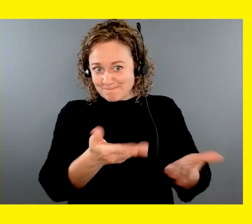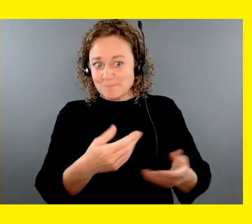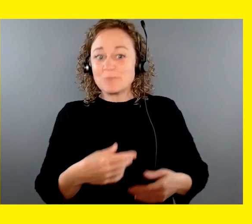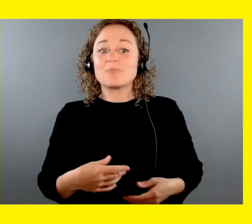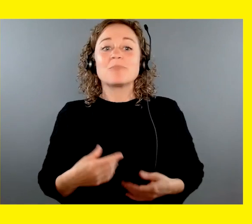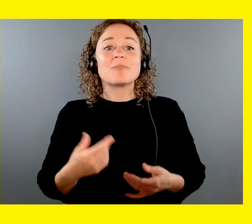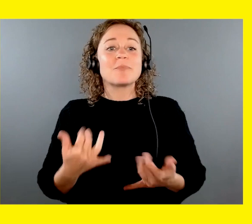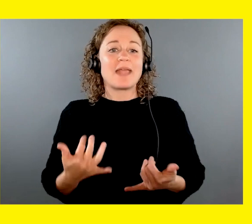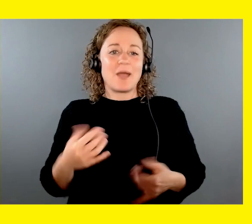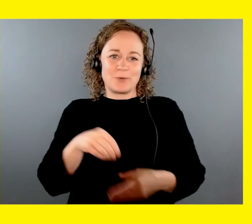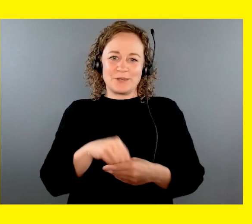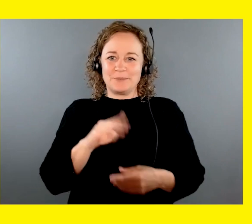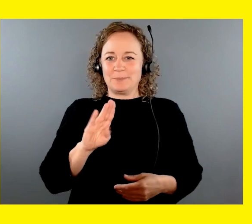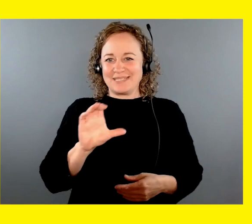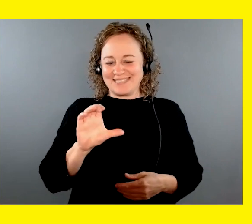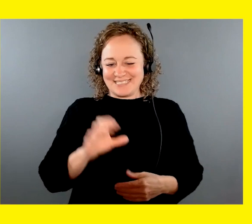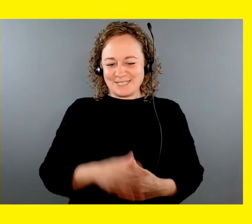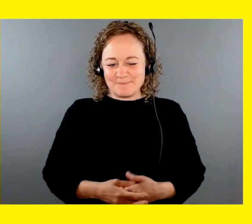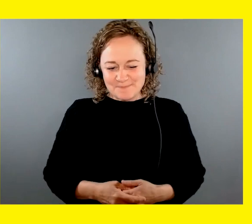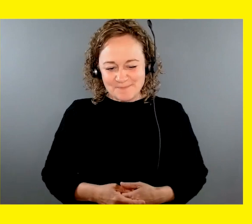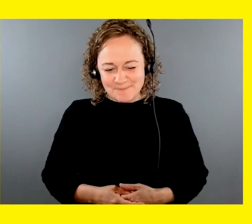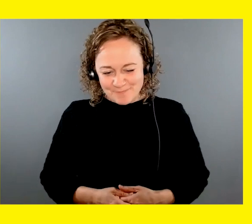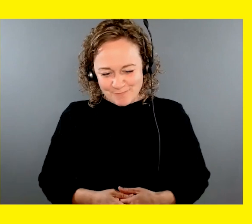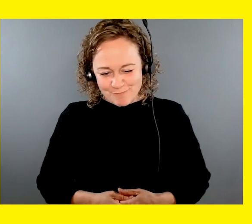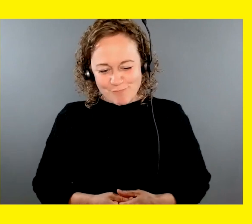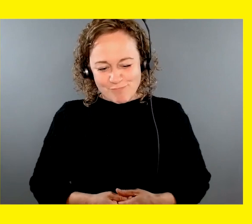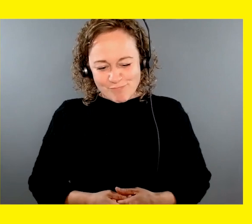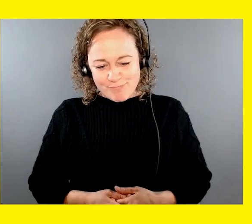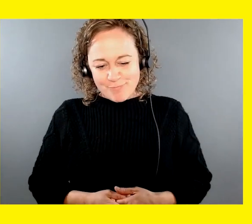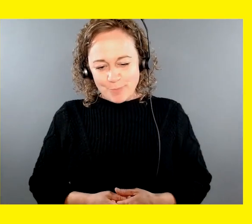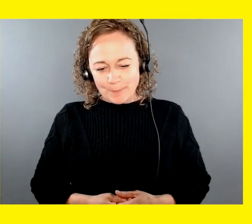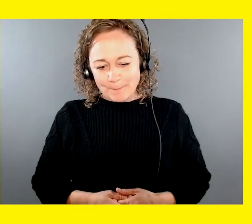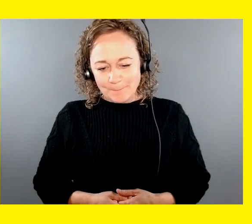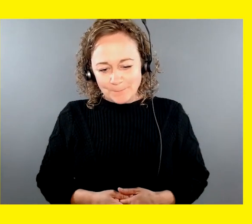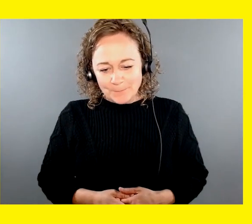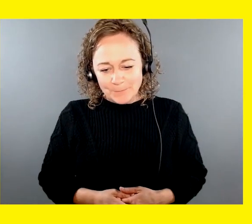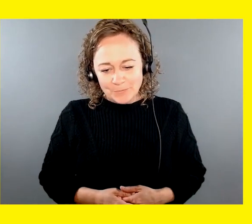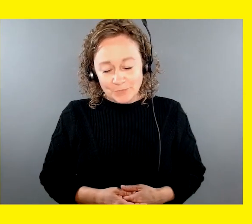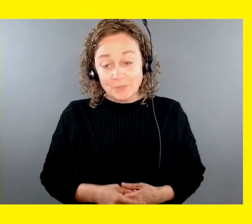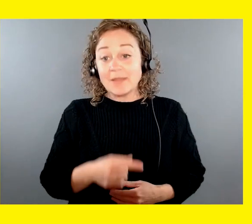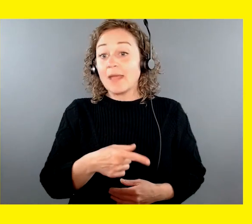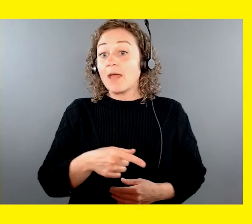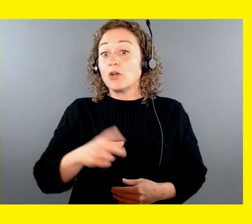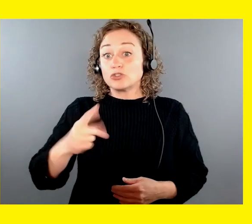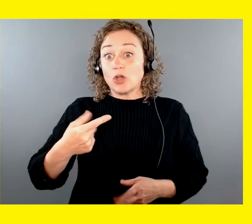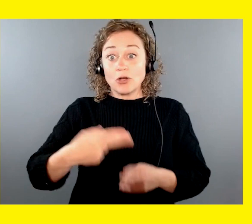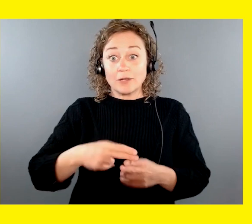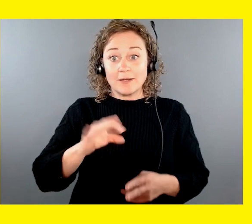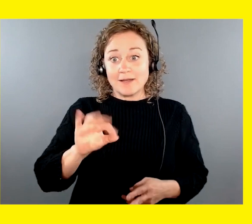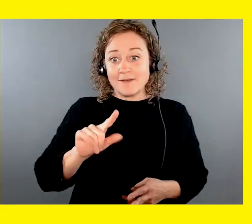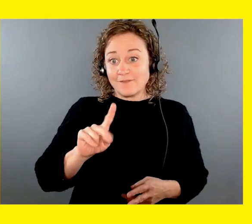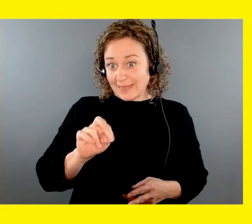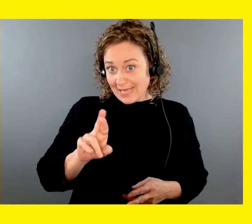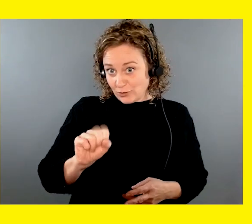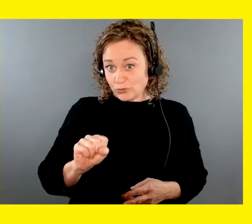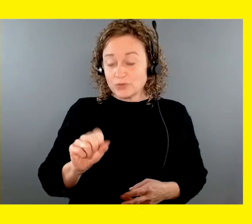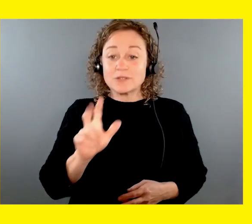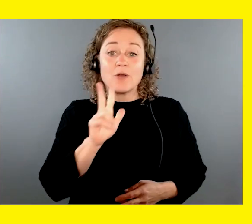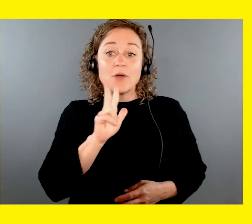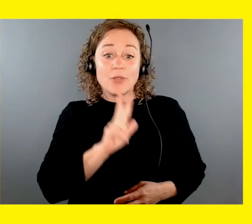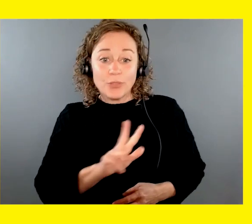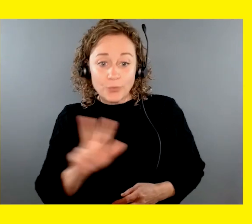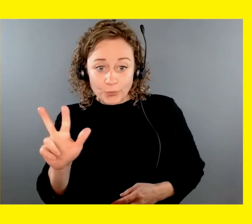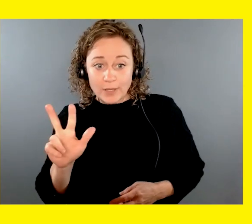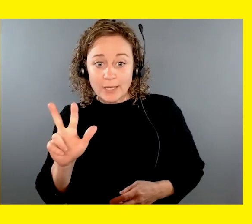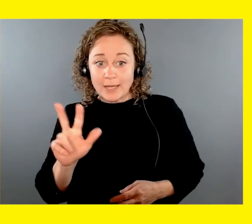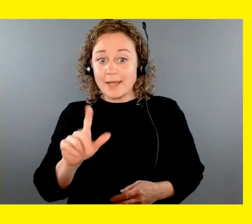in beautiful British Columbia. Flanders is a three-year-old golden retriever, Labrador retriever